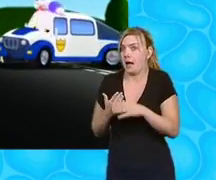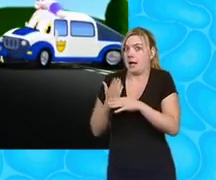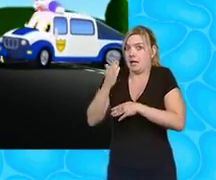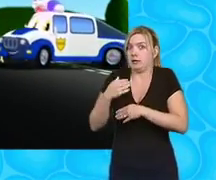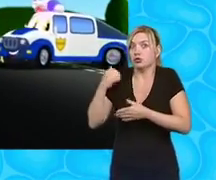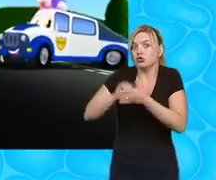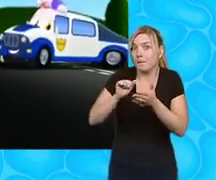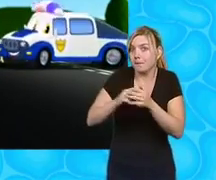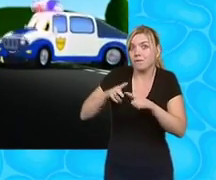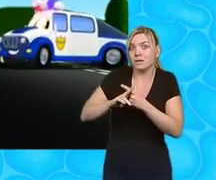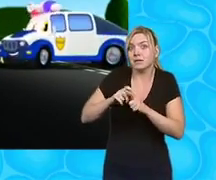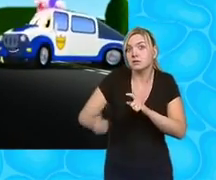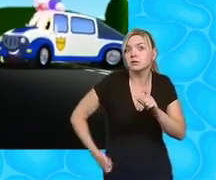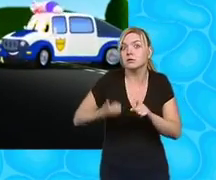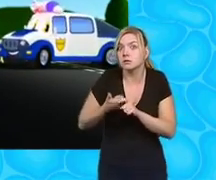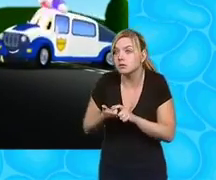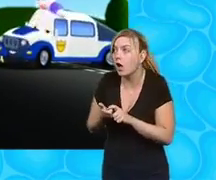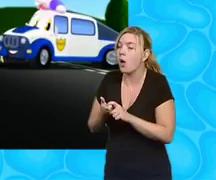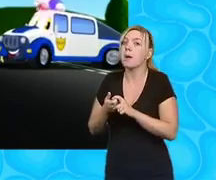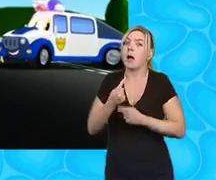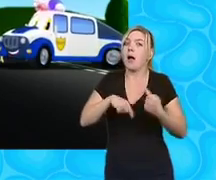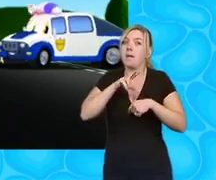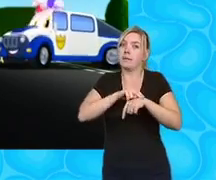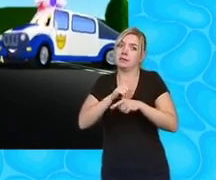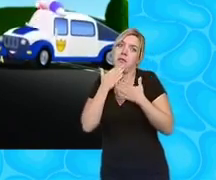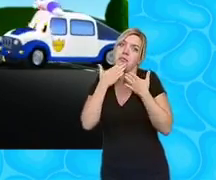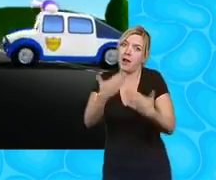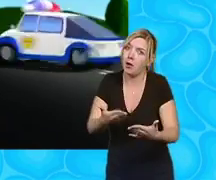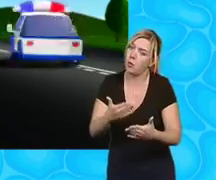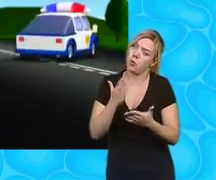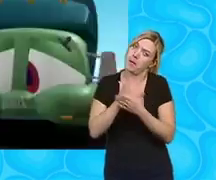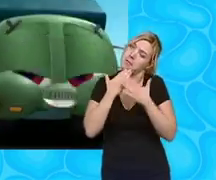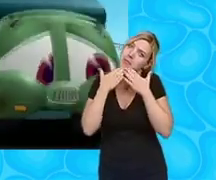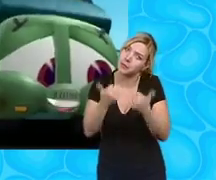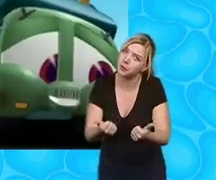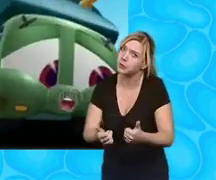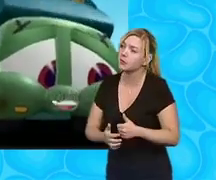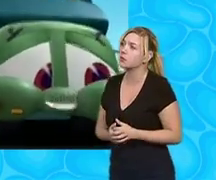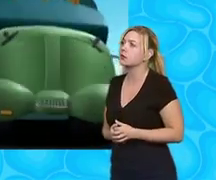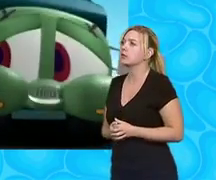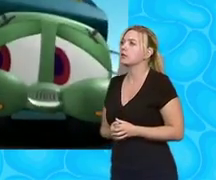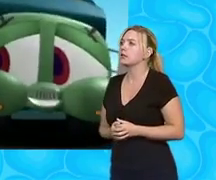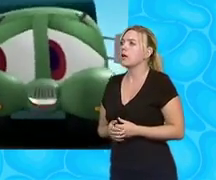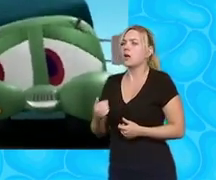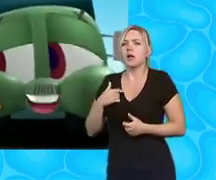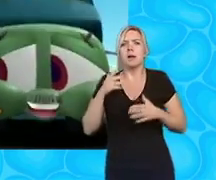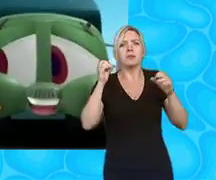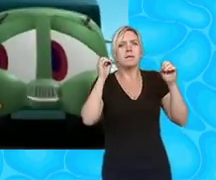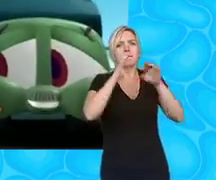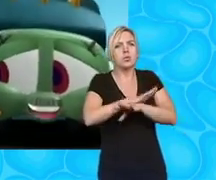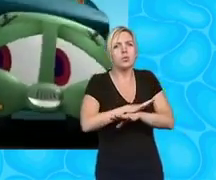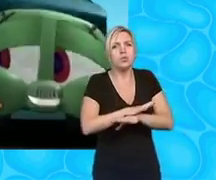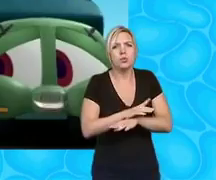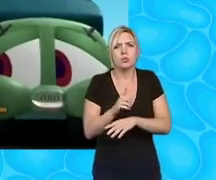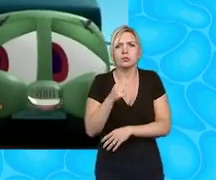shop the friendlyville police department thanks you and I thank you too I'm confused didn't Finley say